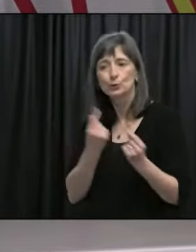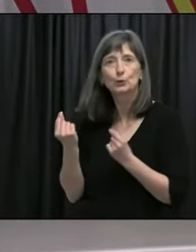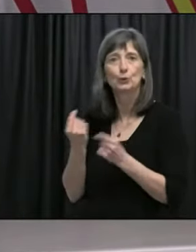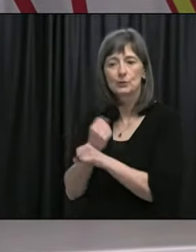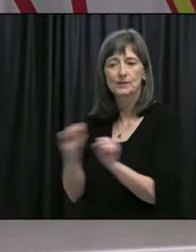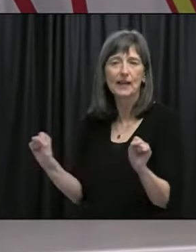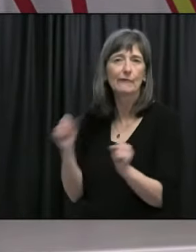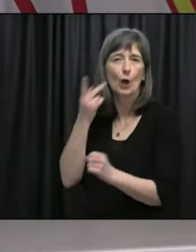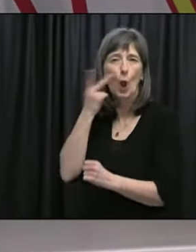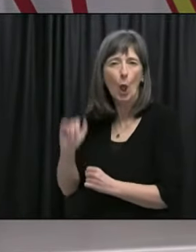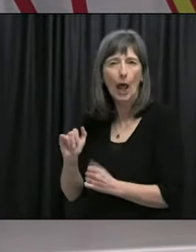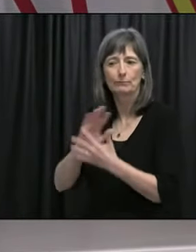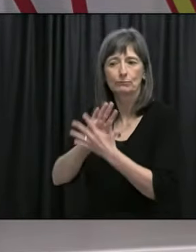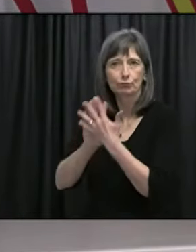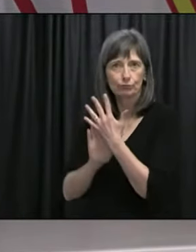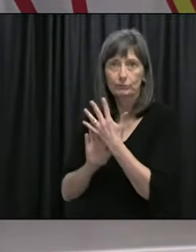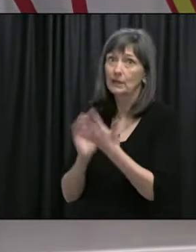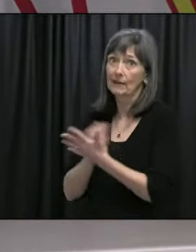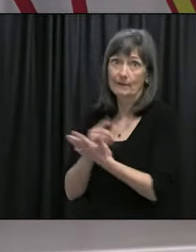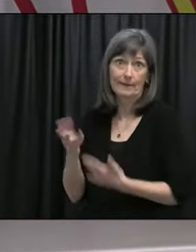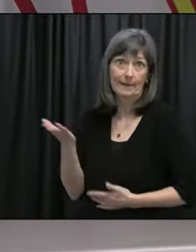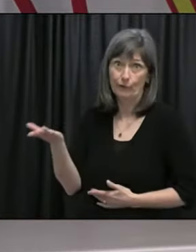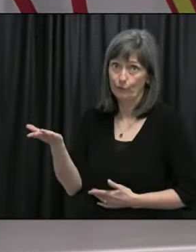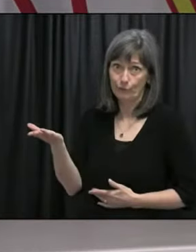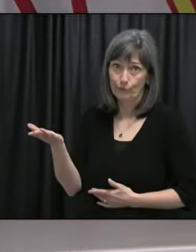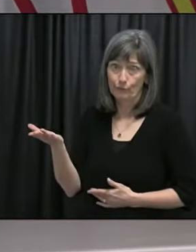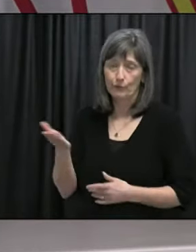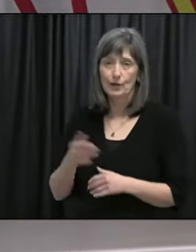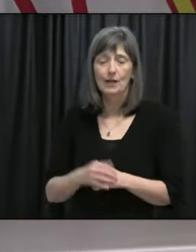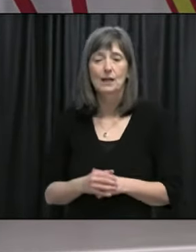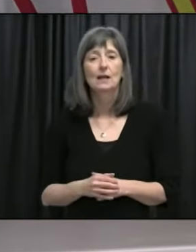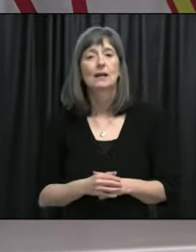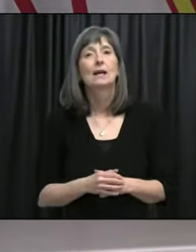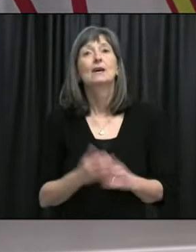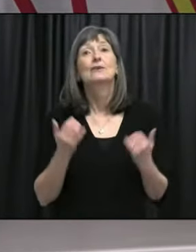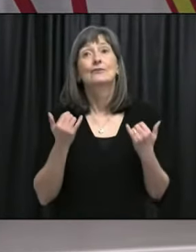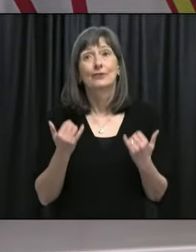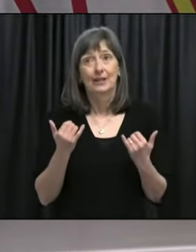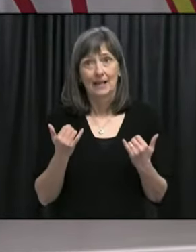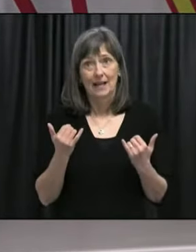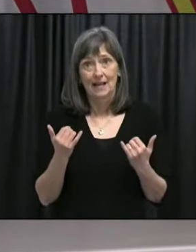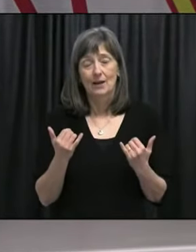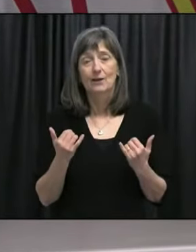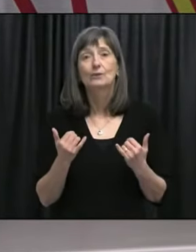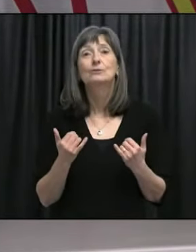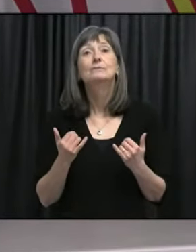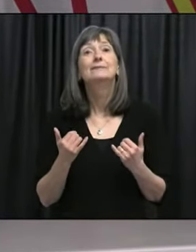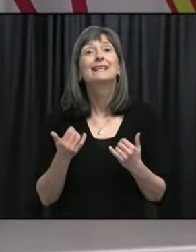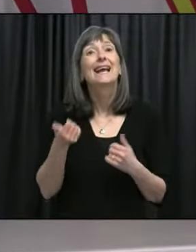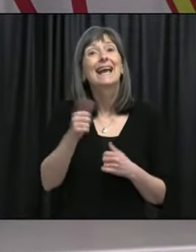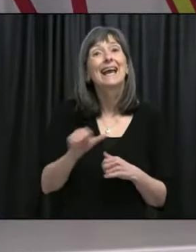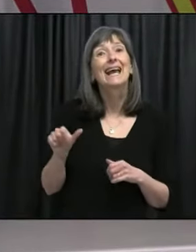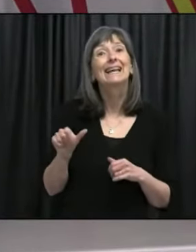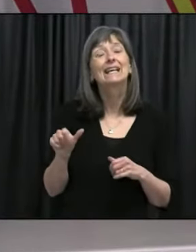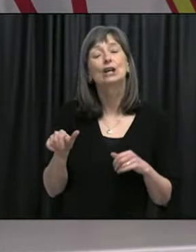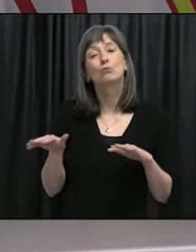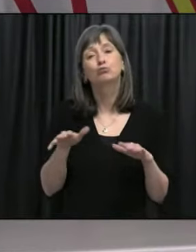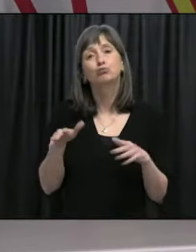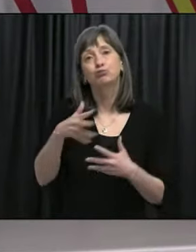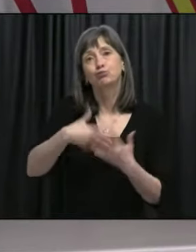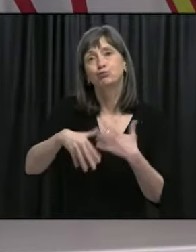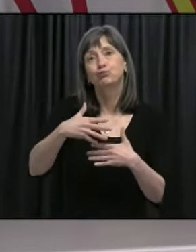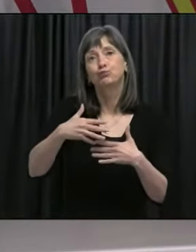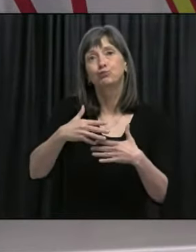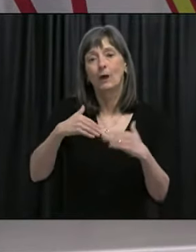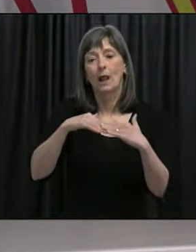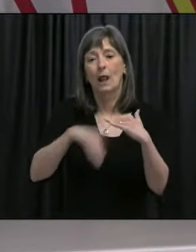a safe gathering, what the limits of those gatherings are. Uh, right now our recommendations that any informal gathering should be limited to your